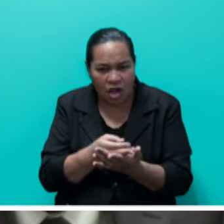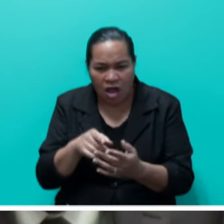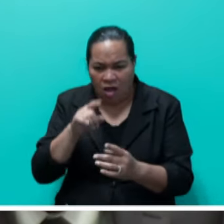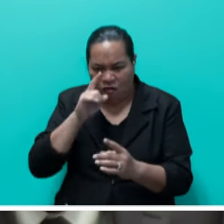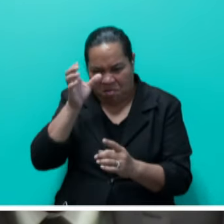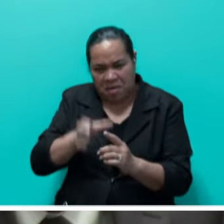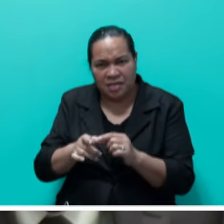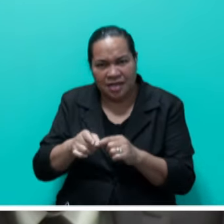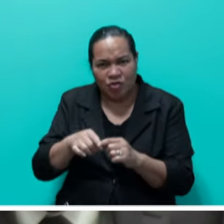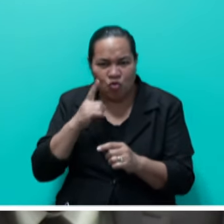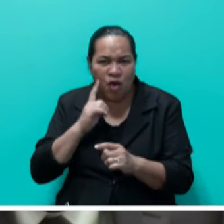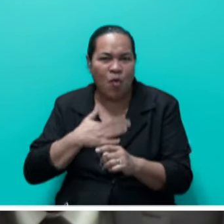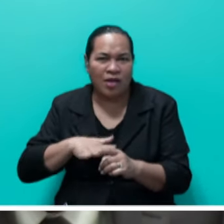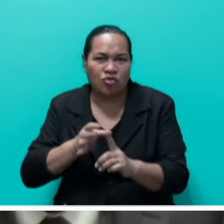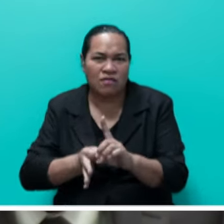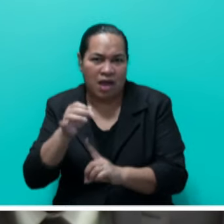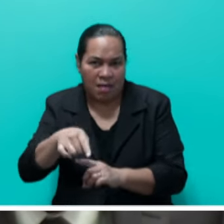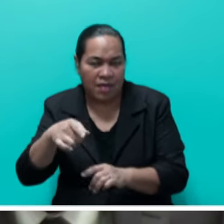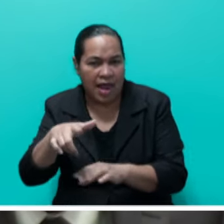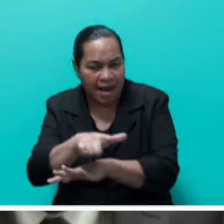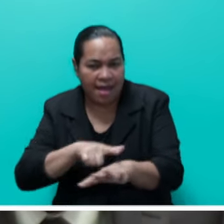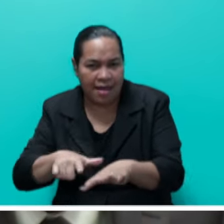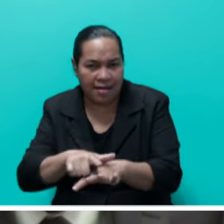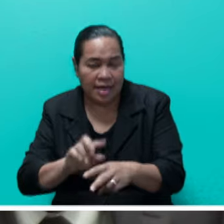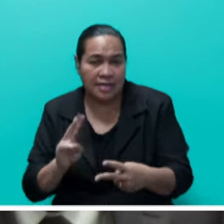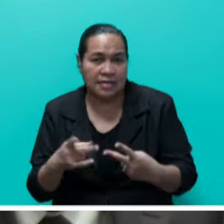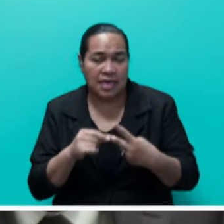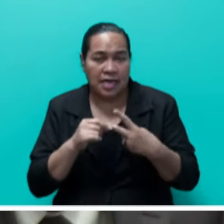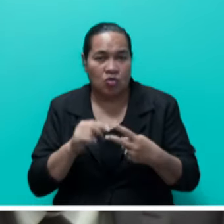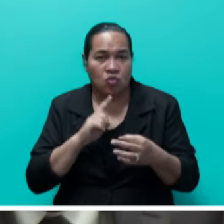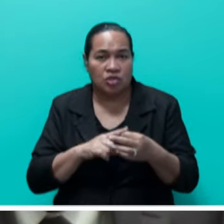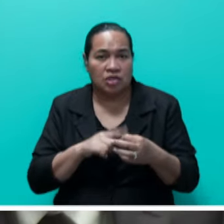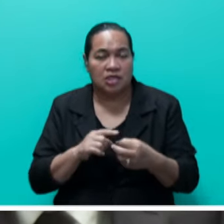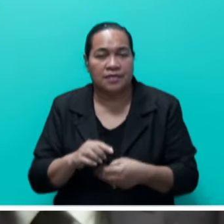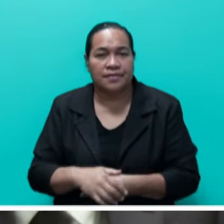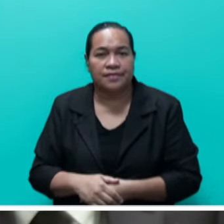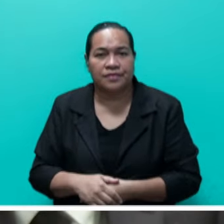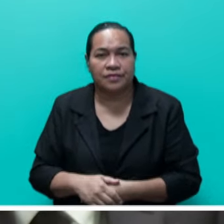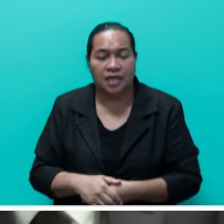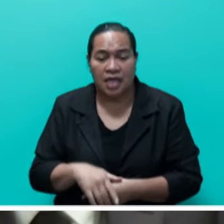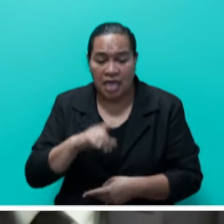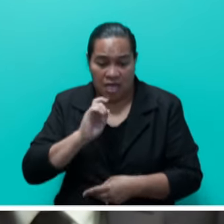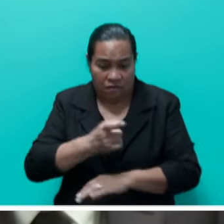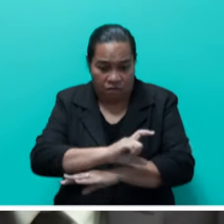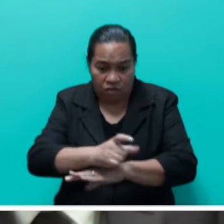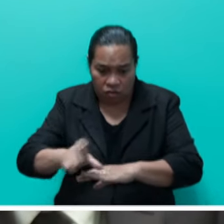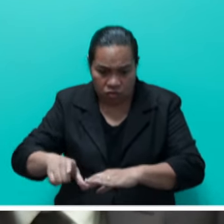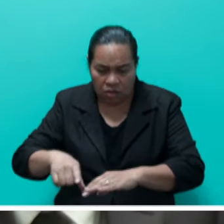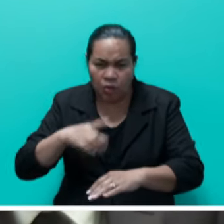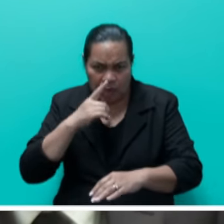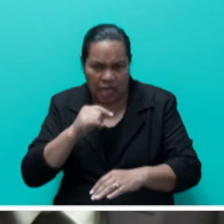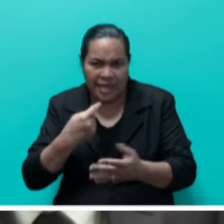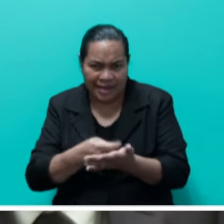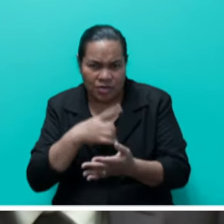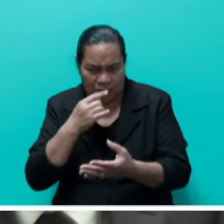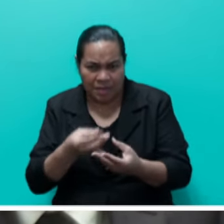a developer? That's one question. And the second will be whether the FOSO developer lease can be sold. Thank